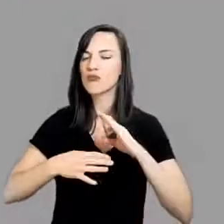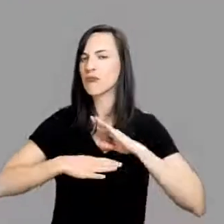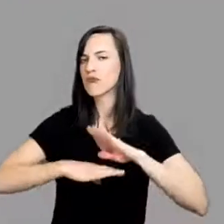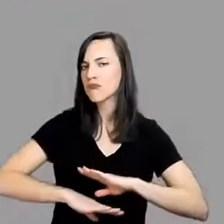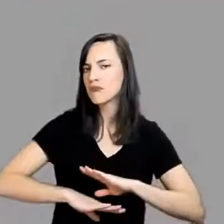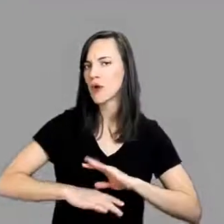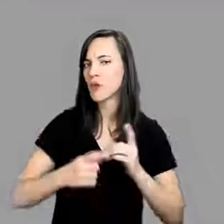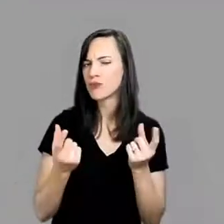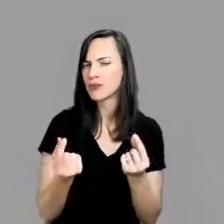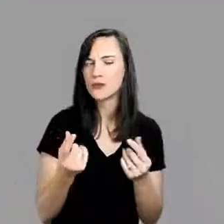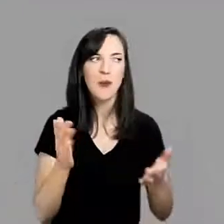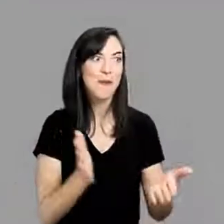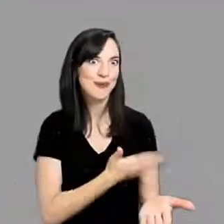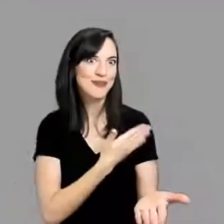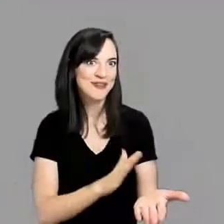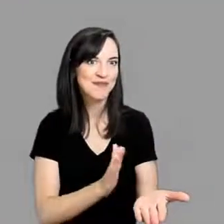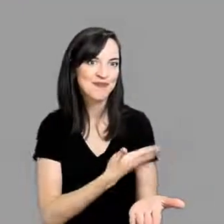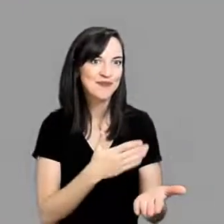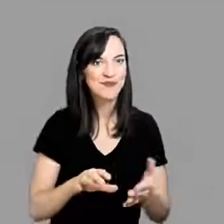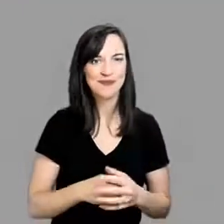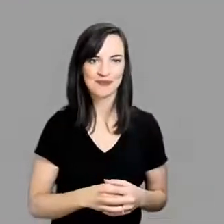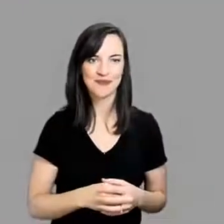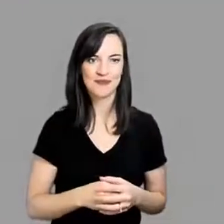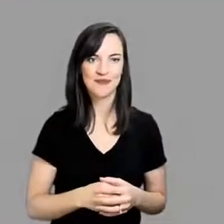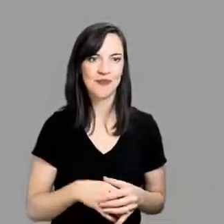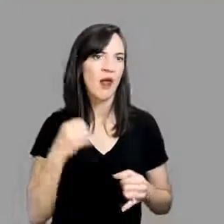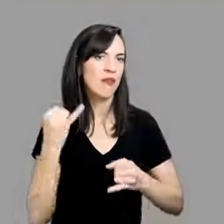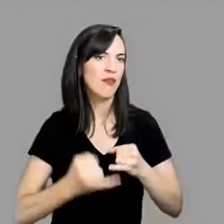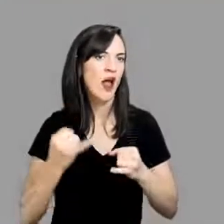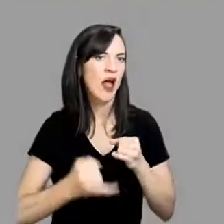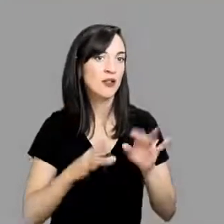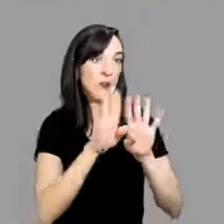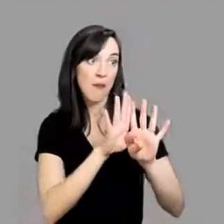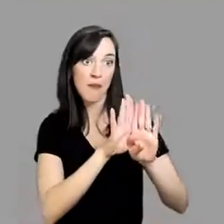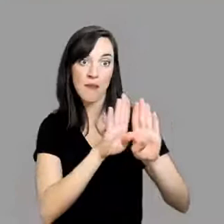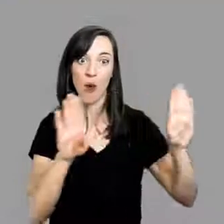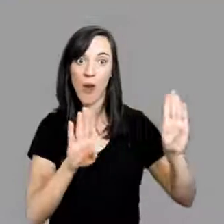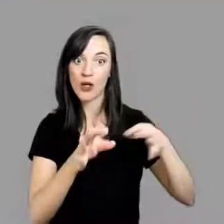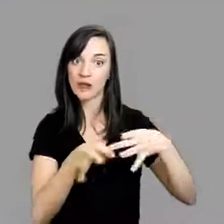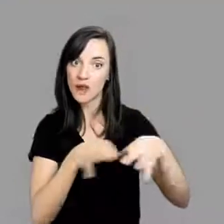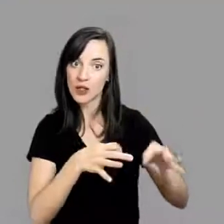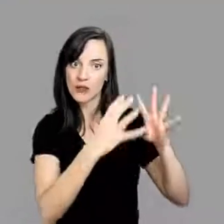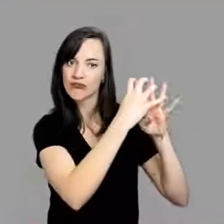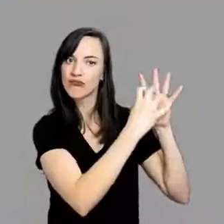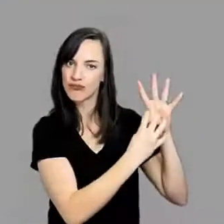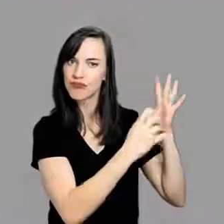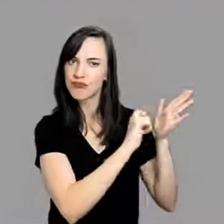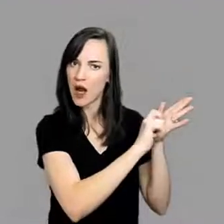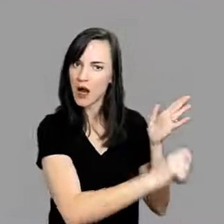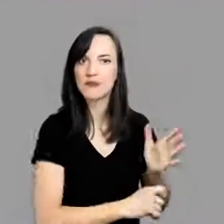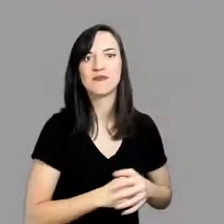put on some music. Lastly, you write the directions on the board so the students know the expectations.